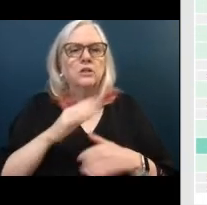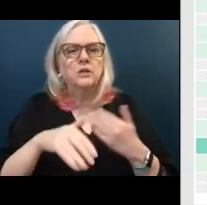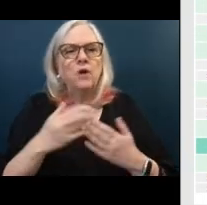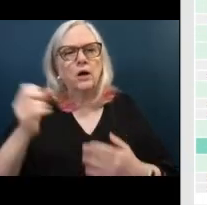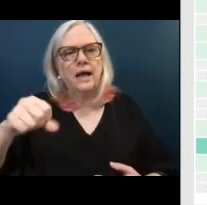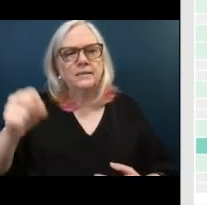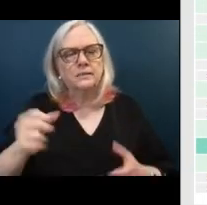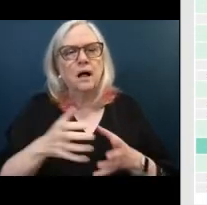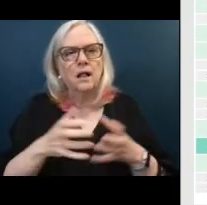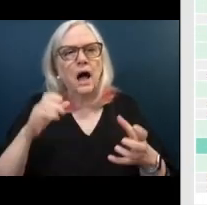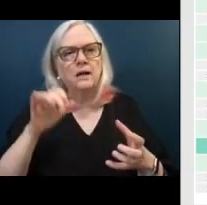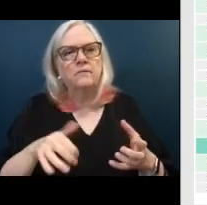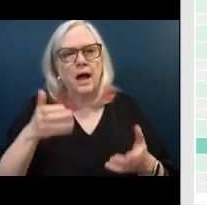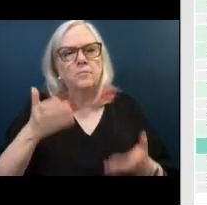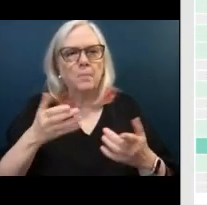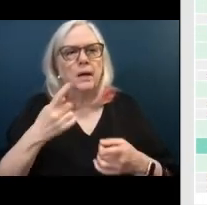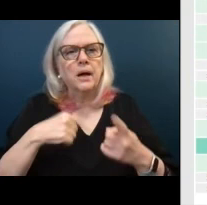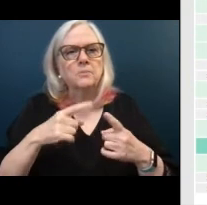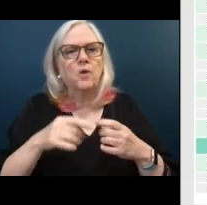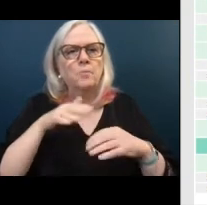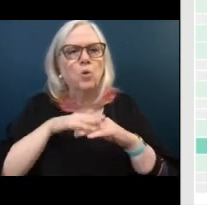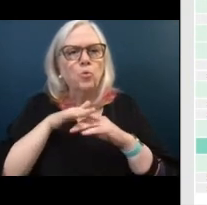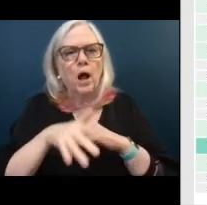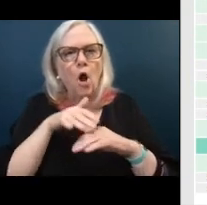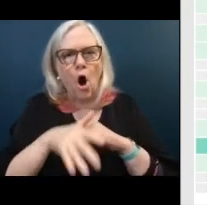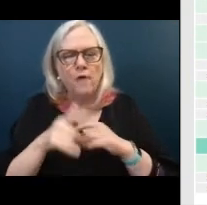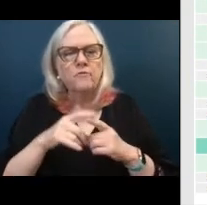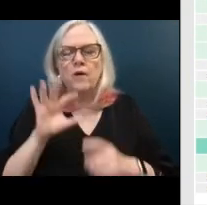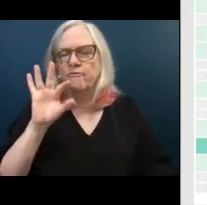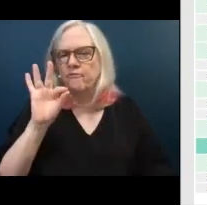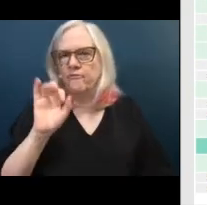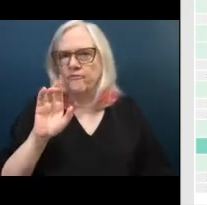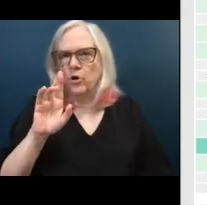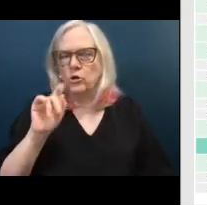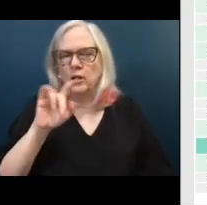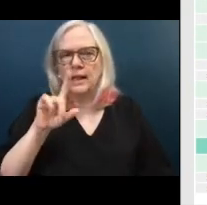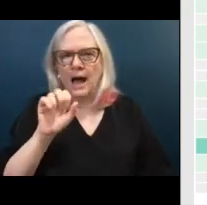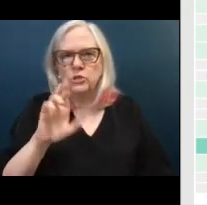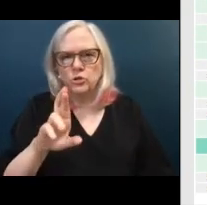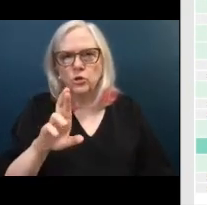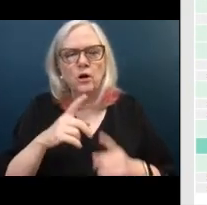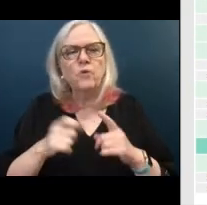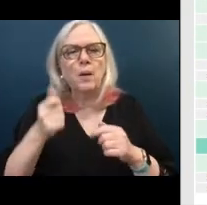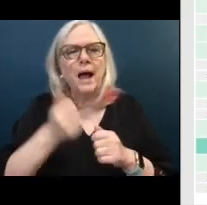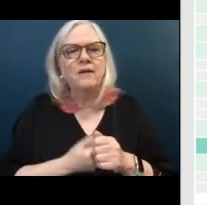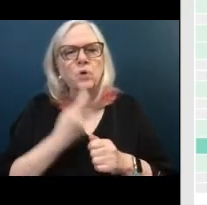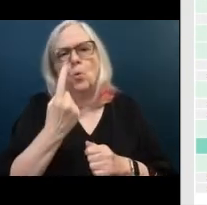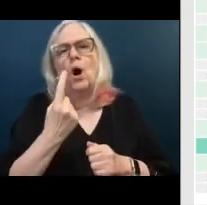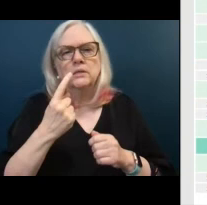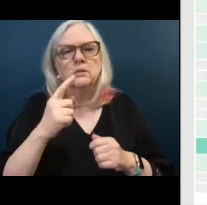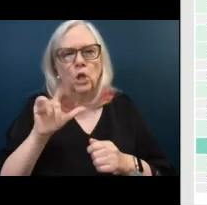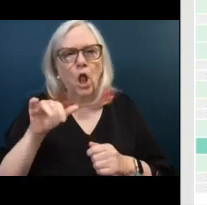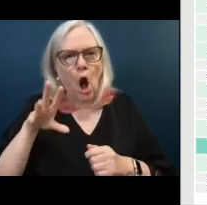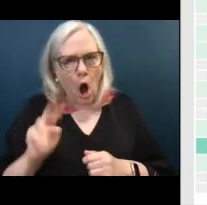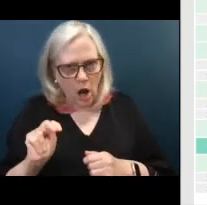comes from as i was pointing out the runoff from a fertilizer from everybody's lawn is is probably a root cause for a lot of this and the